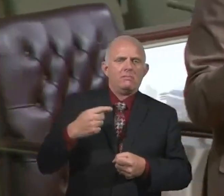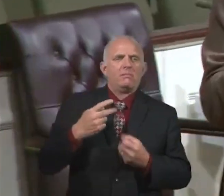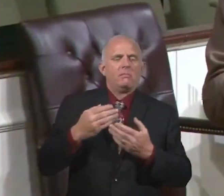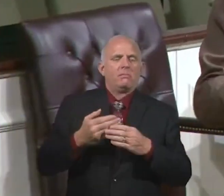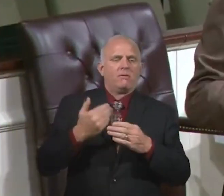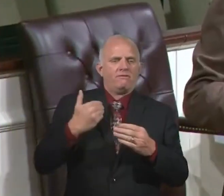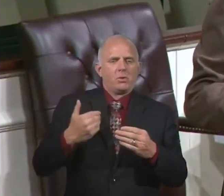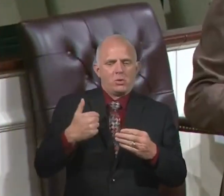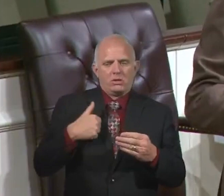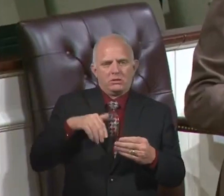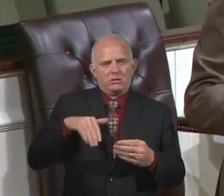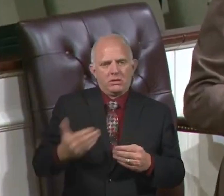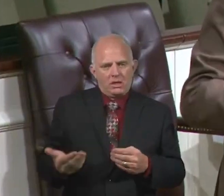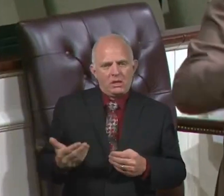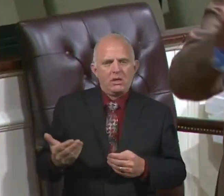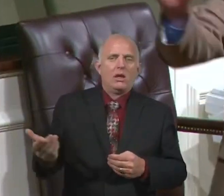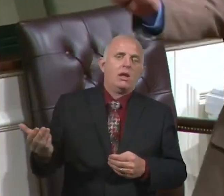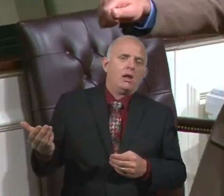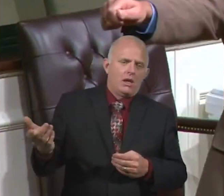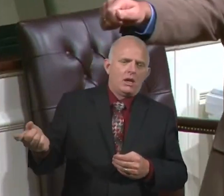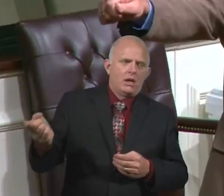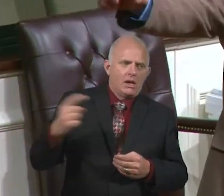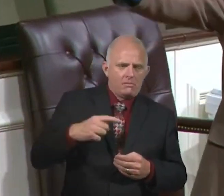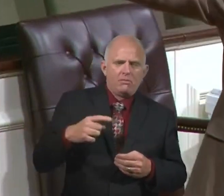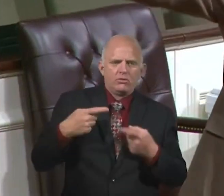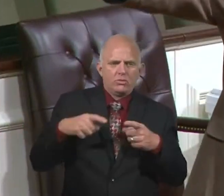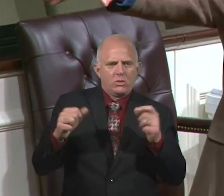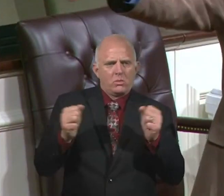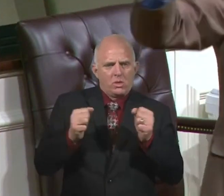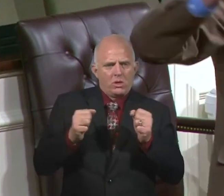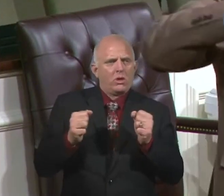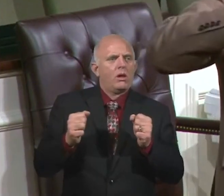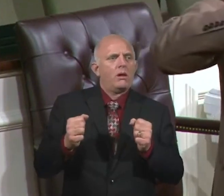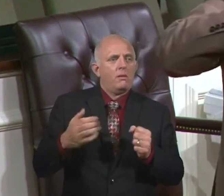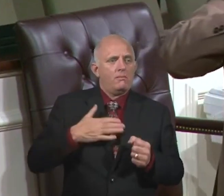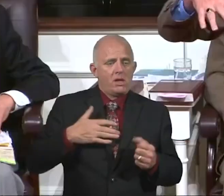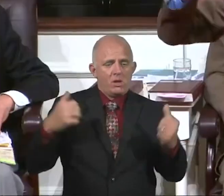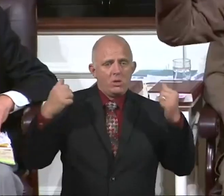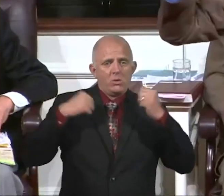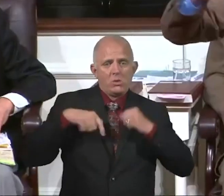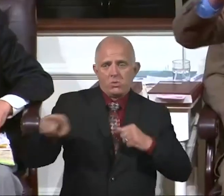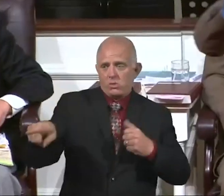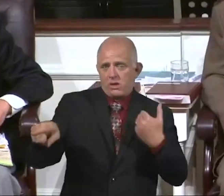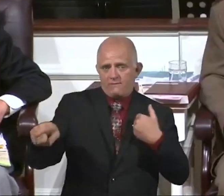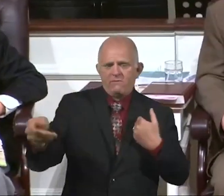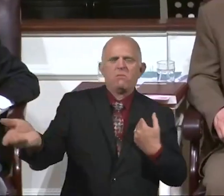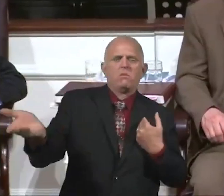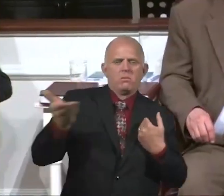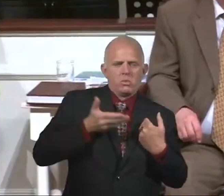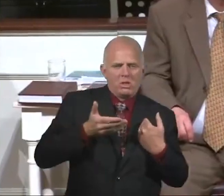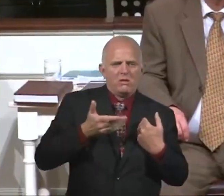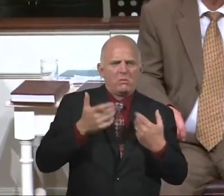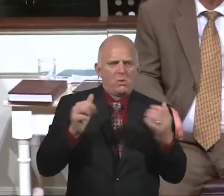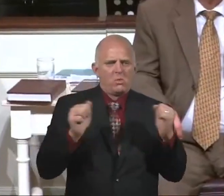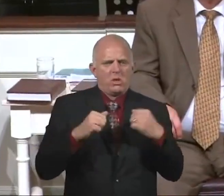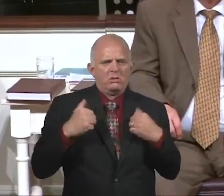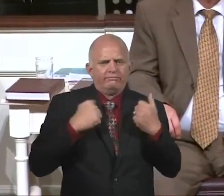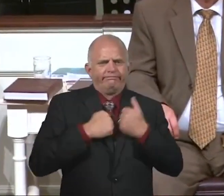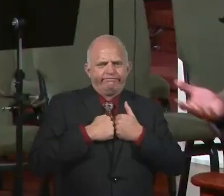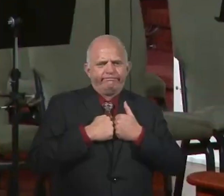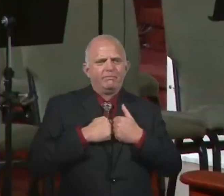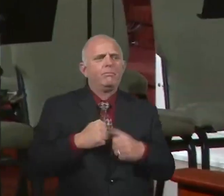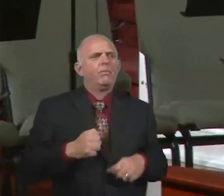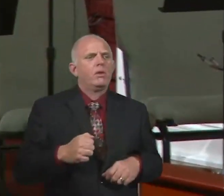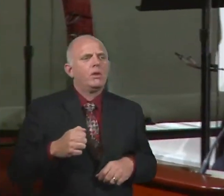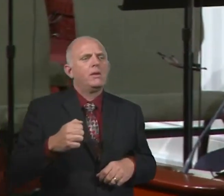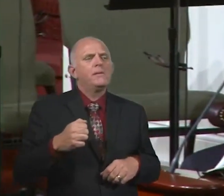get here and get here before winter. Stop by and pick up the coat I left. It's cold in here. And the temperatures are falling. He said, I don't